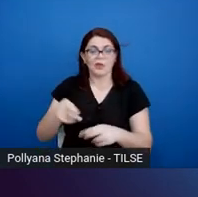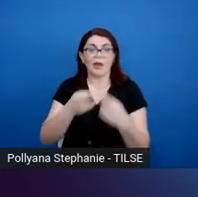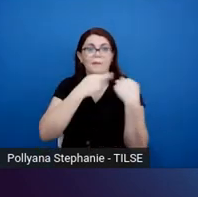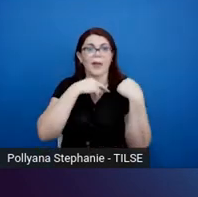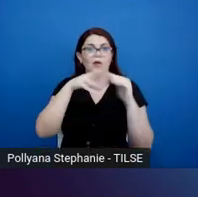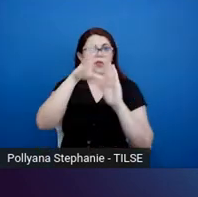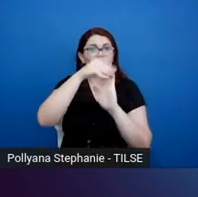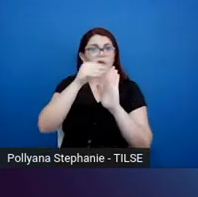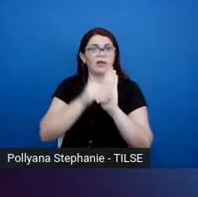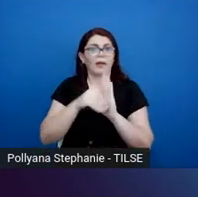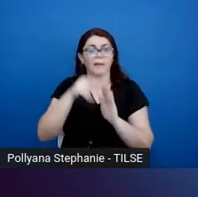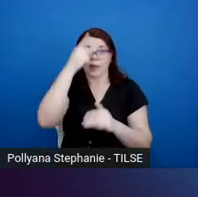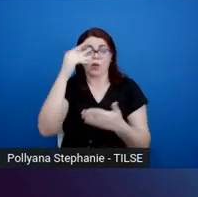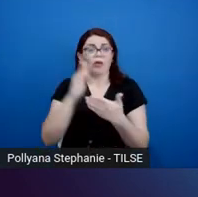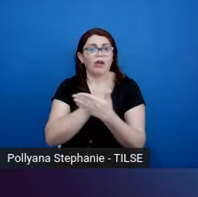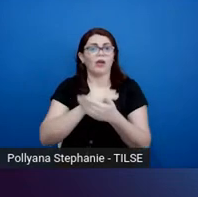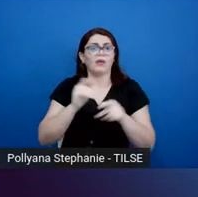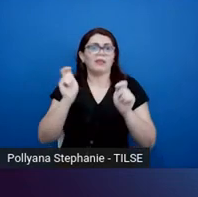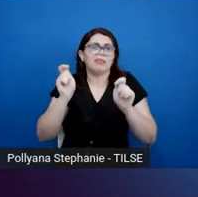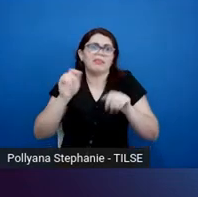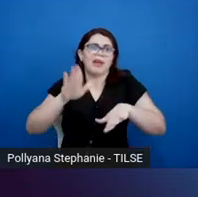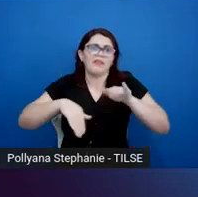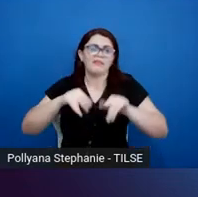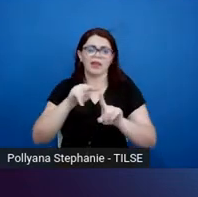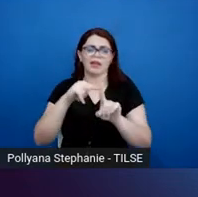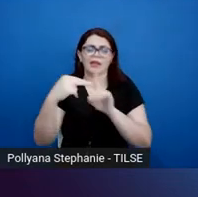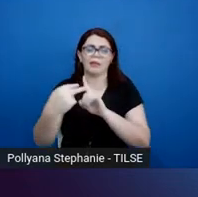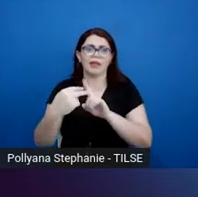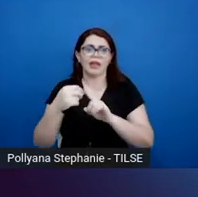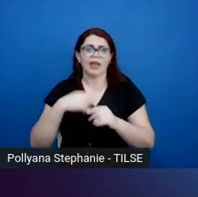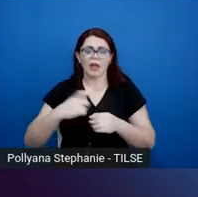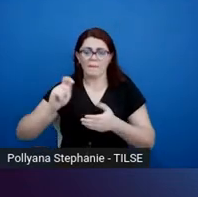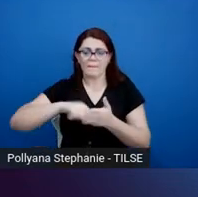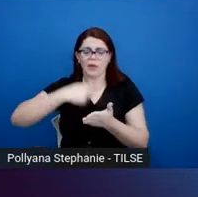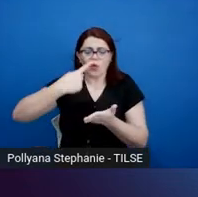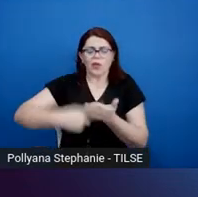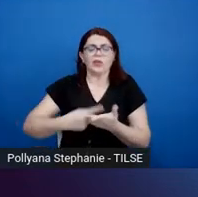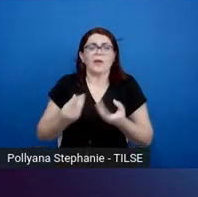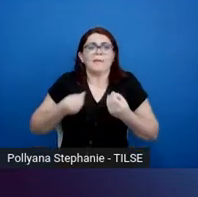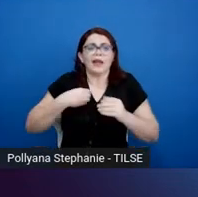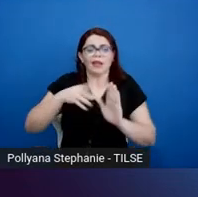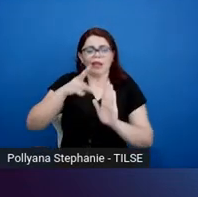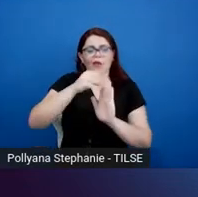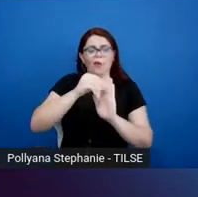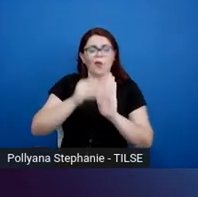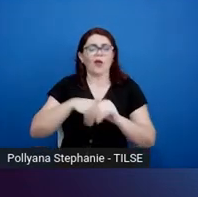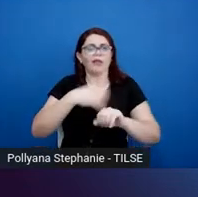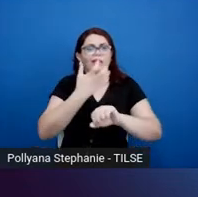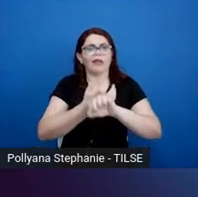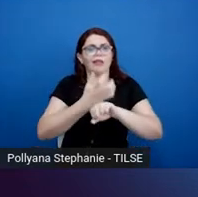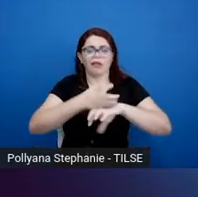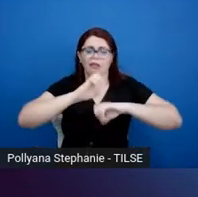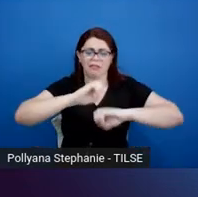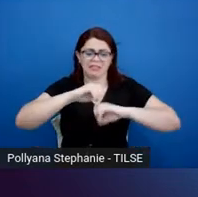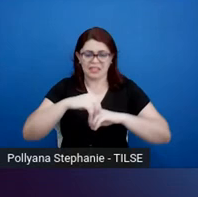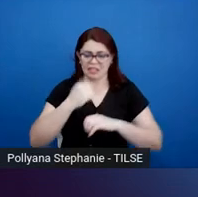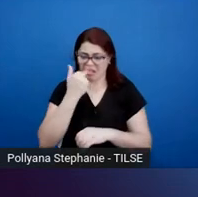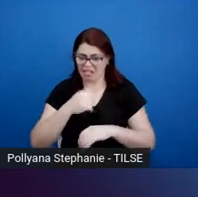may have the perception that I was hired to teach the content. I wasn't hired or trained to teach the language.